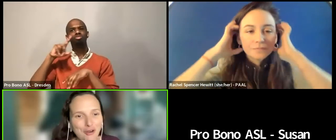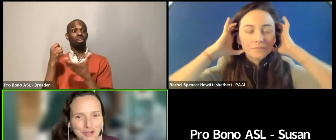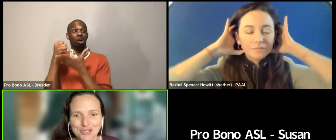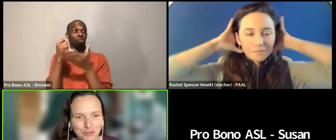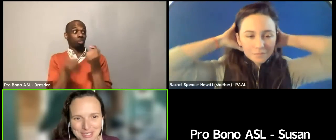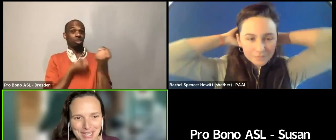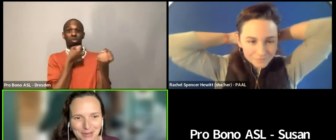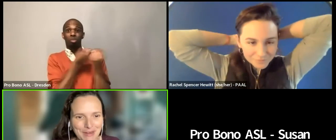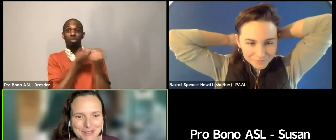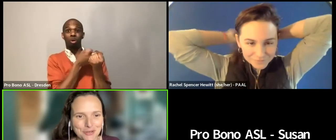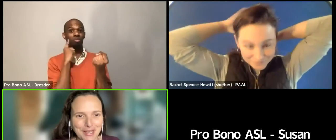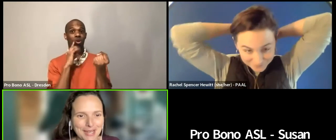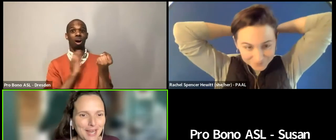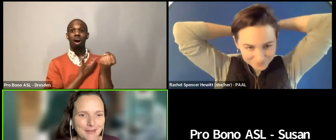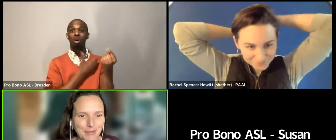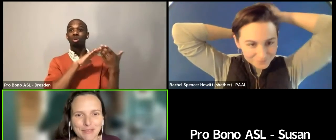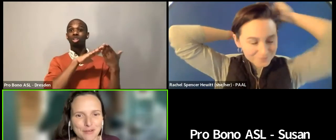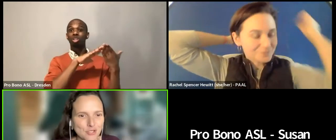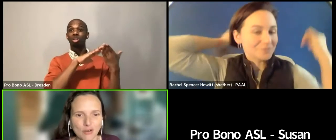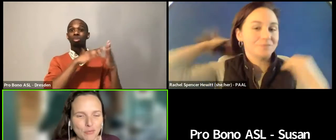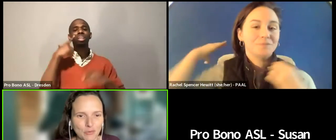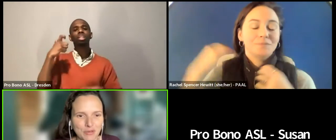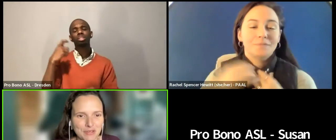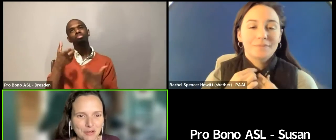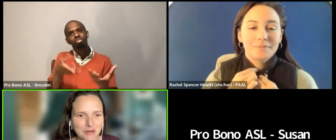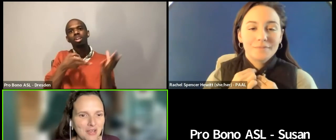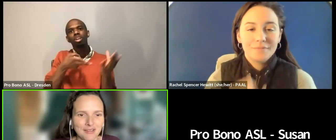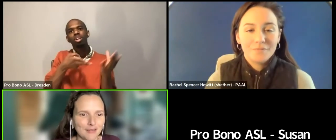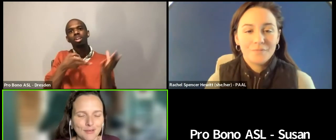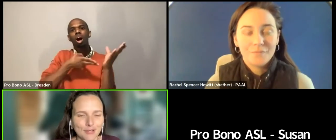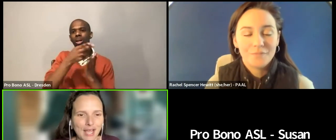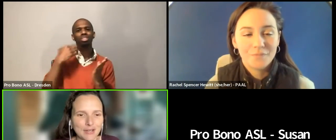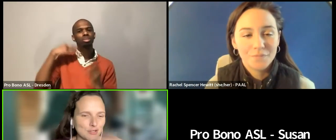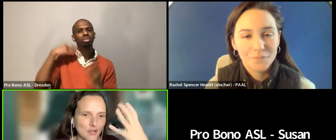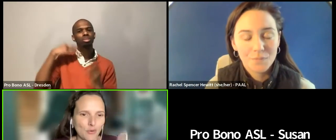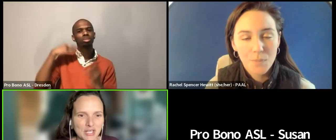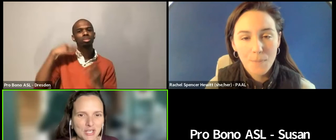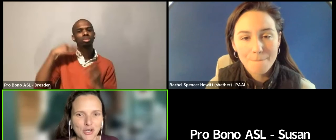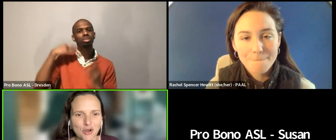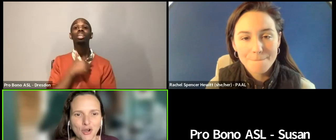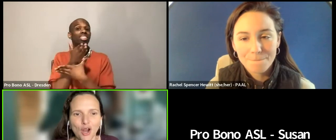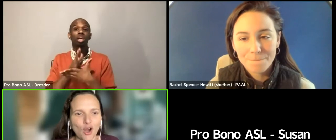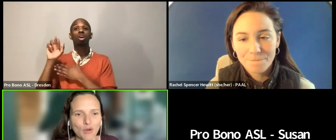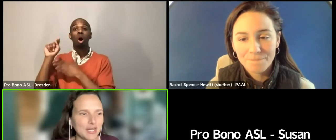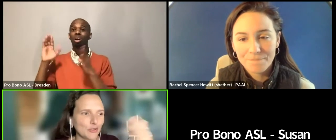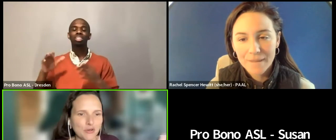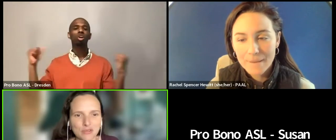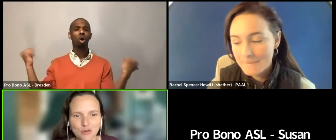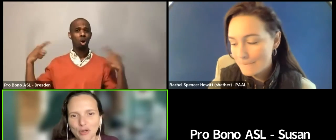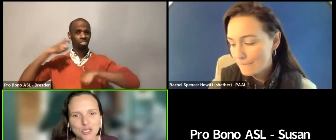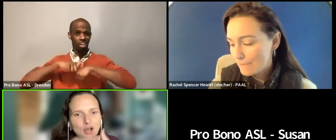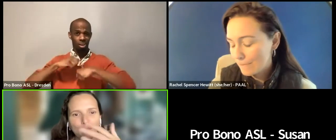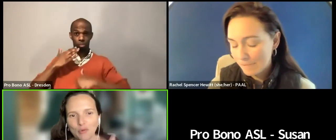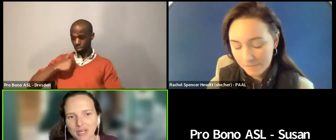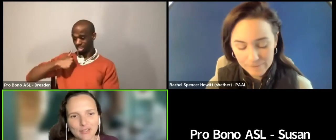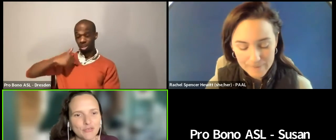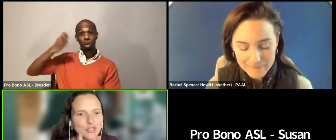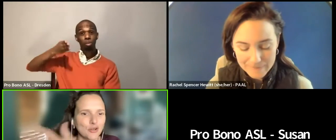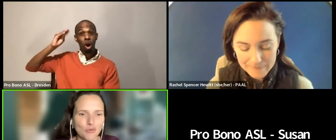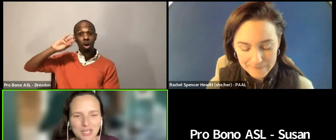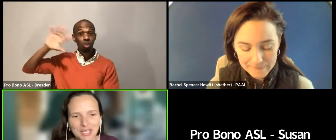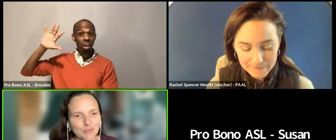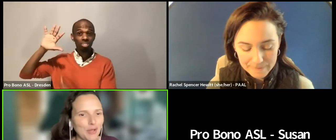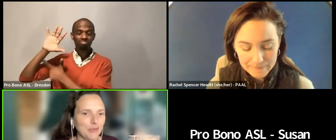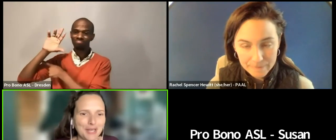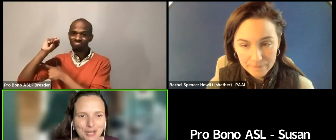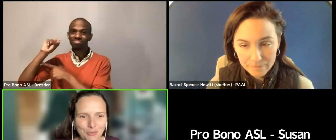we share artists all the time. Right. So like I, my theater is an off-Broadway theater. The, the actors that are working here are working in your theater workshop or working at a